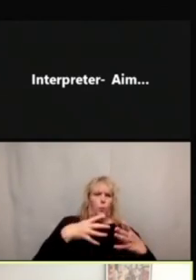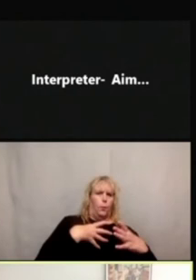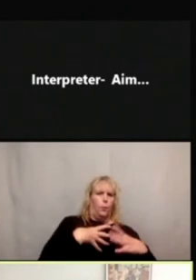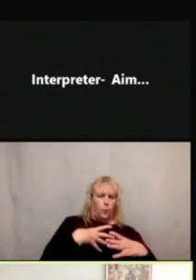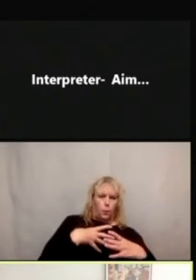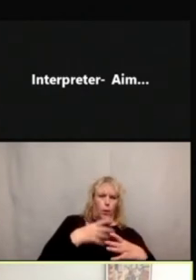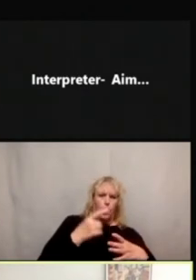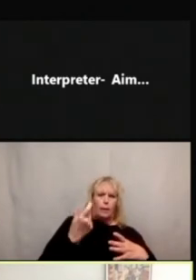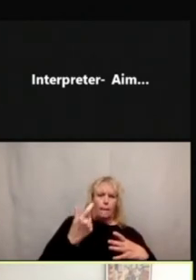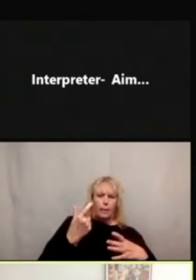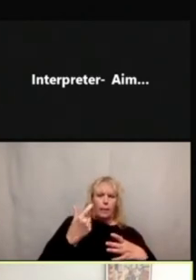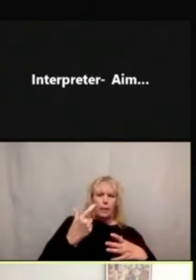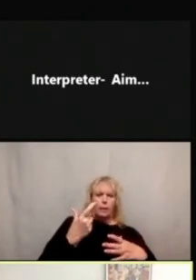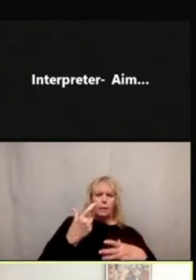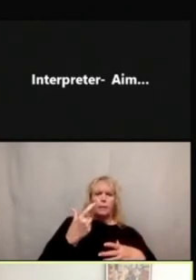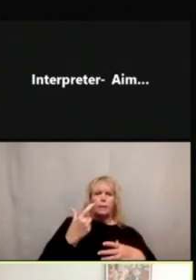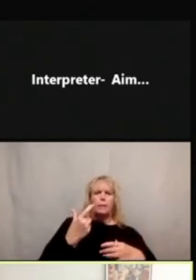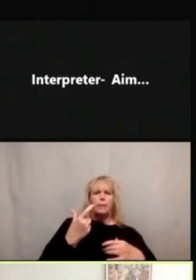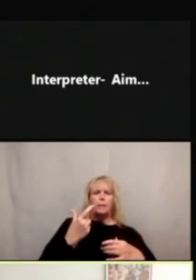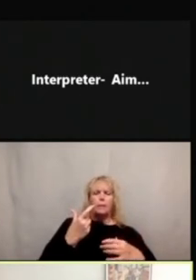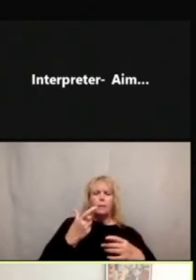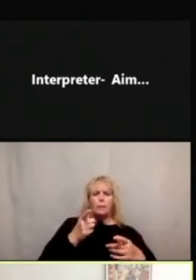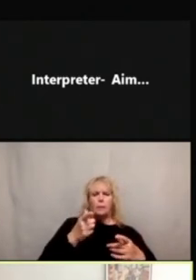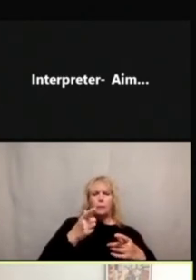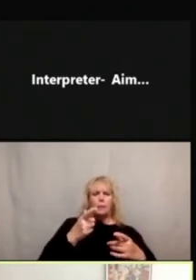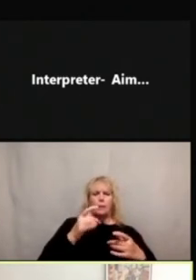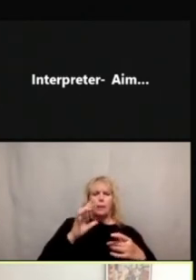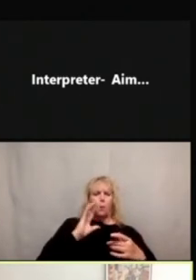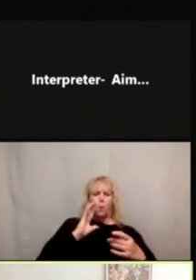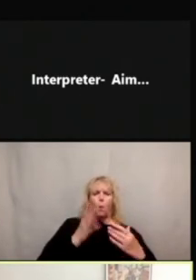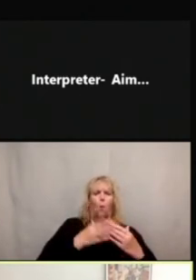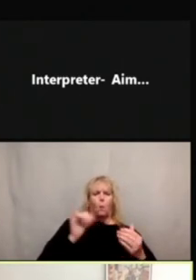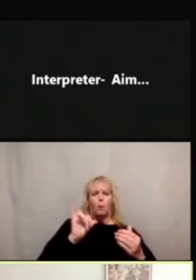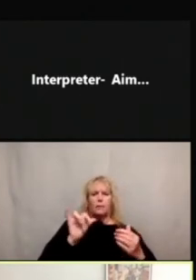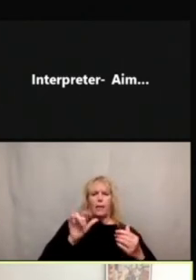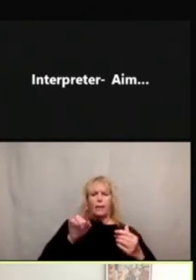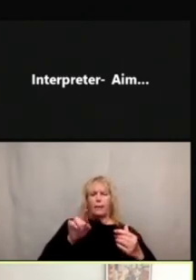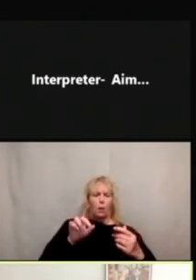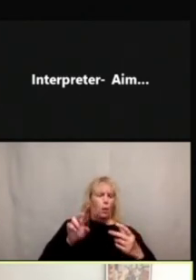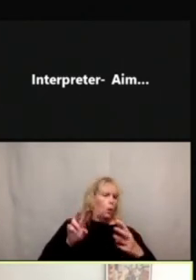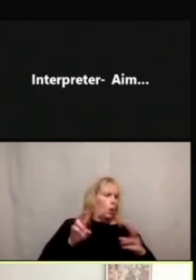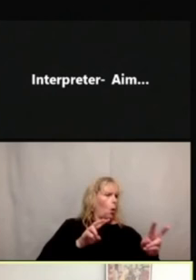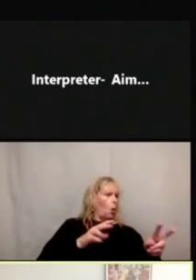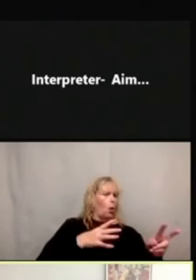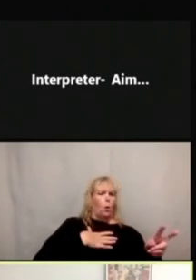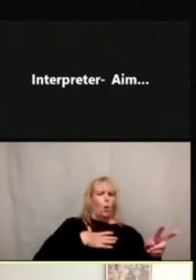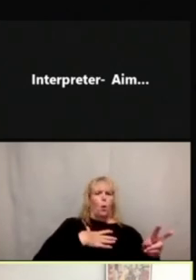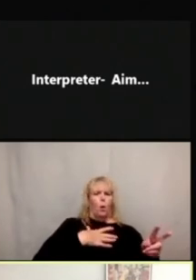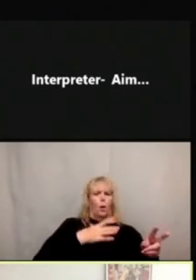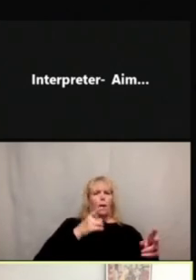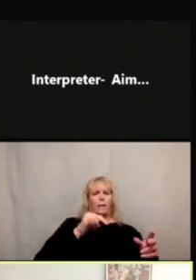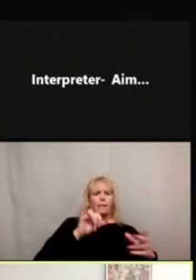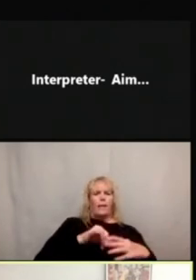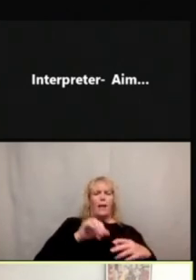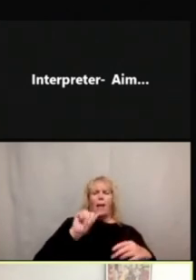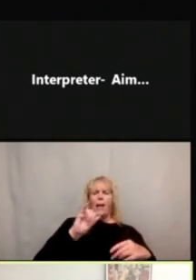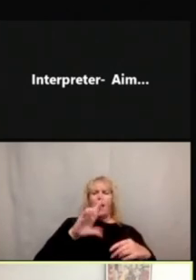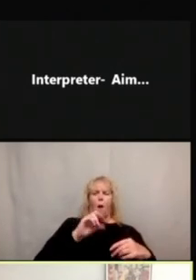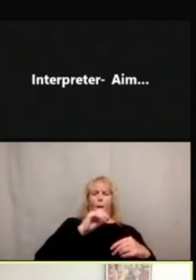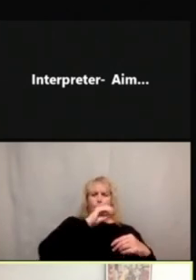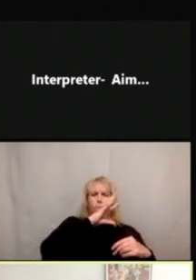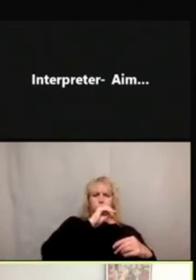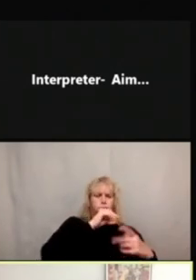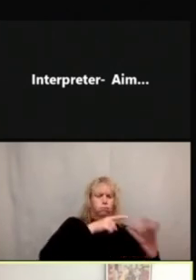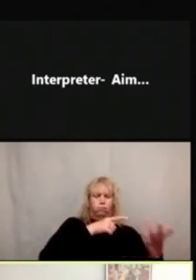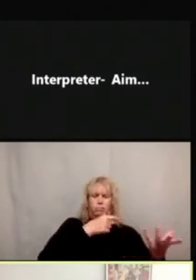so that they're kind of looking off to the side there. We got rid of that kind of puff of air since that was a little